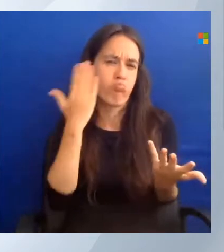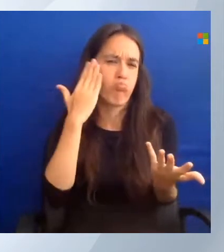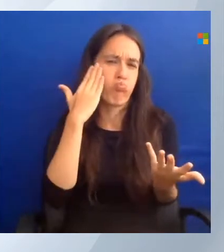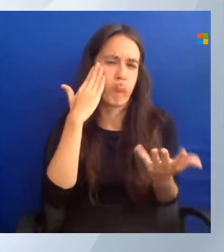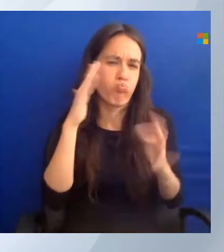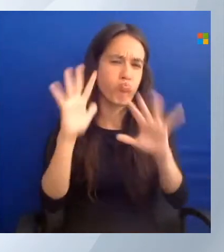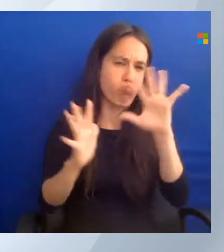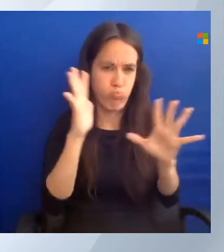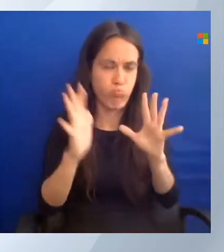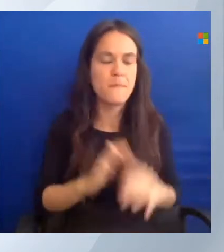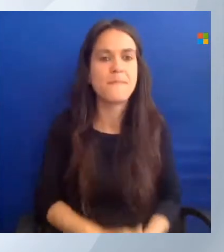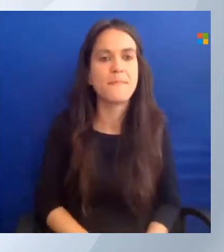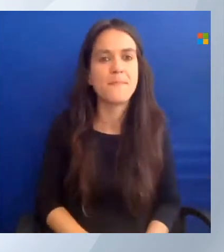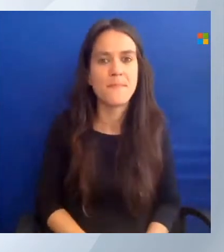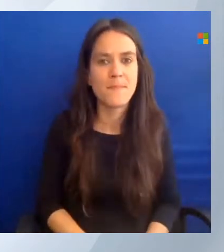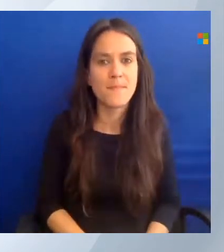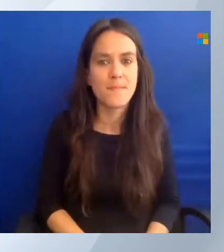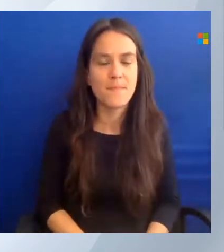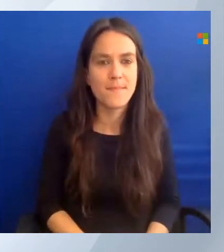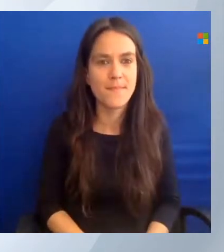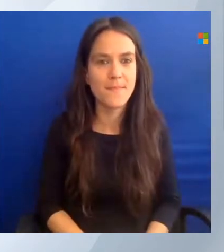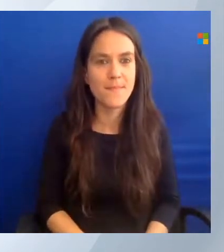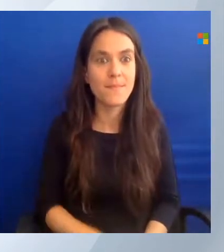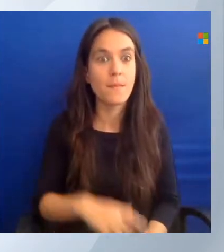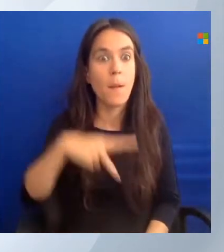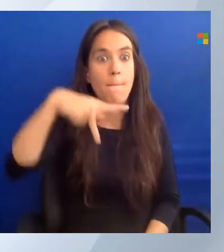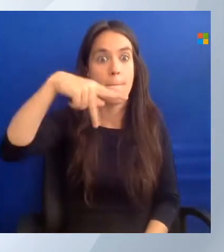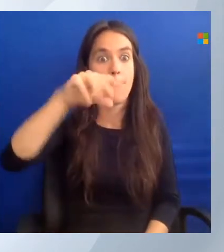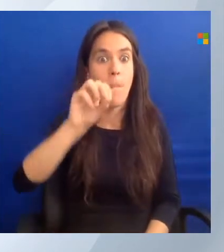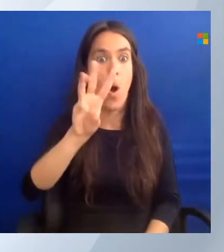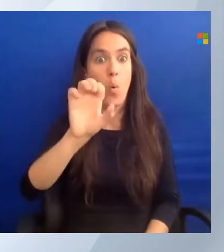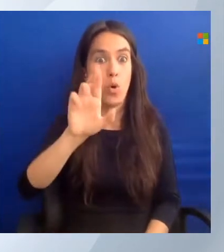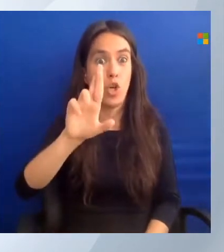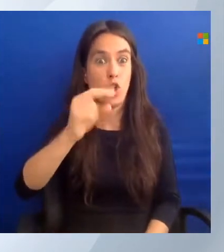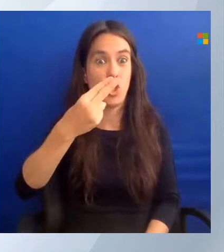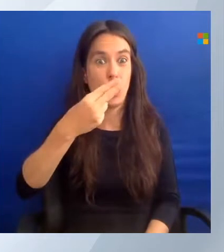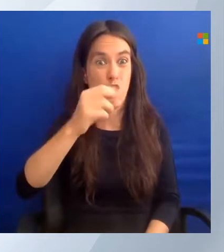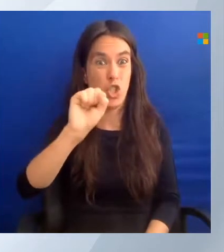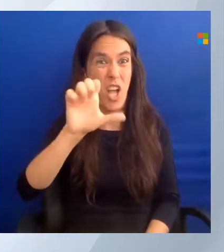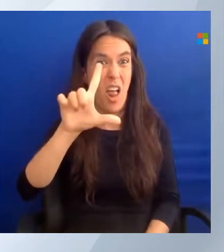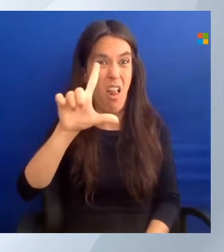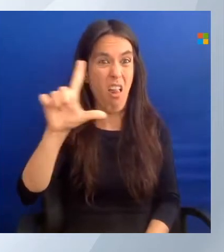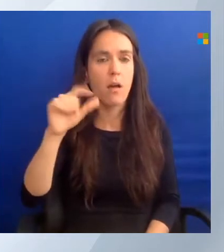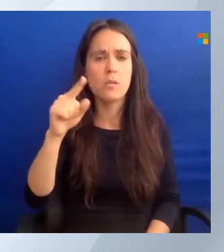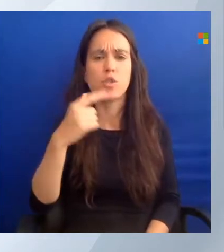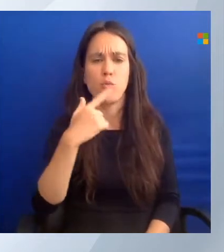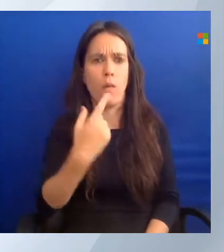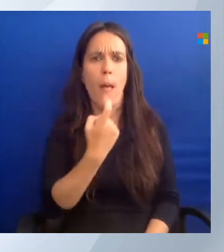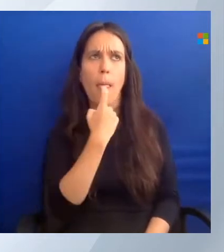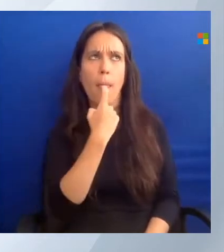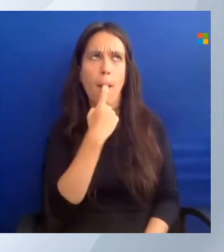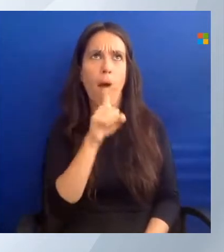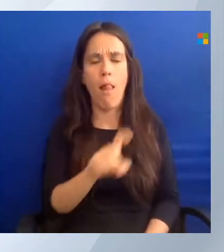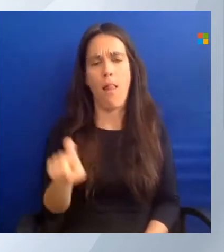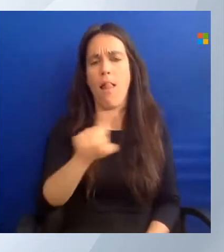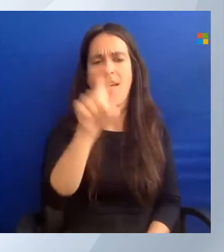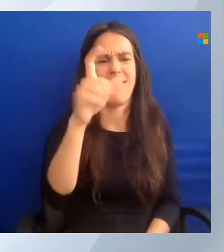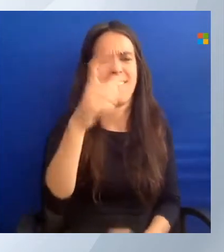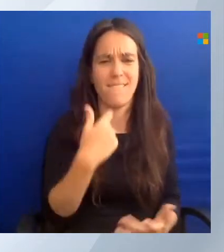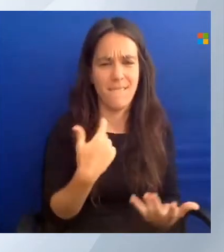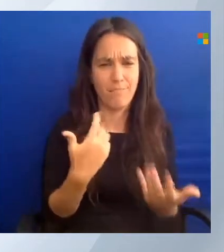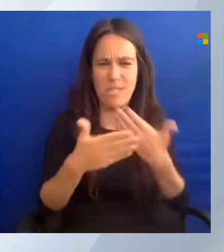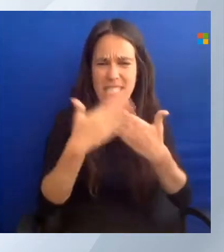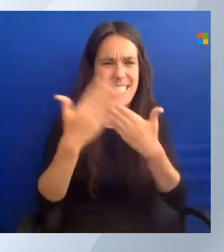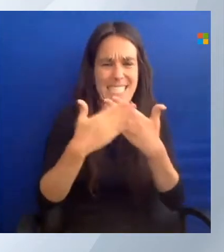It's a very handy tool. In the sense that it's pretty intuitive. It describes what you're going to do.